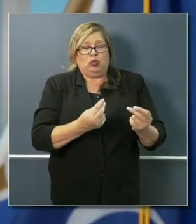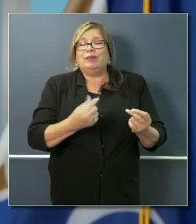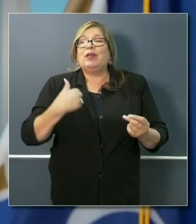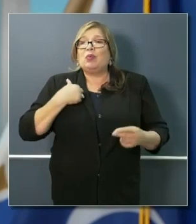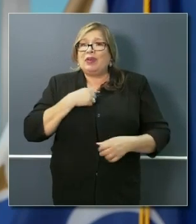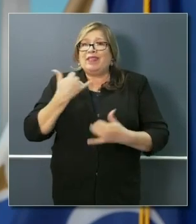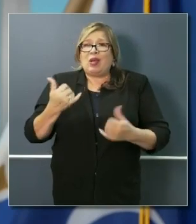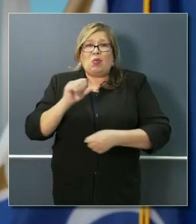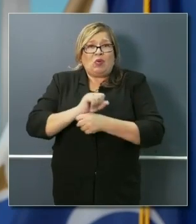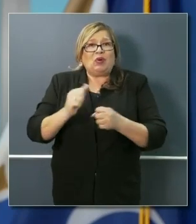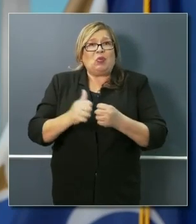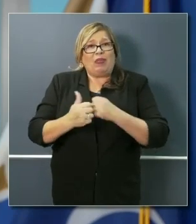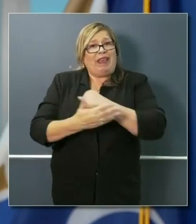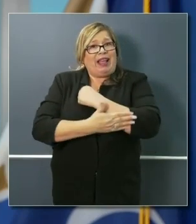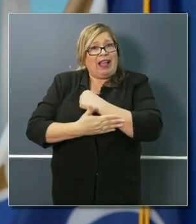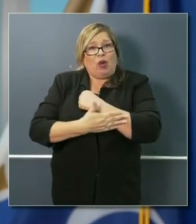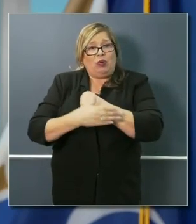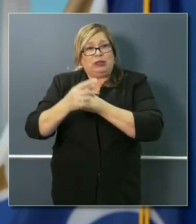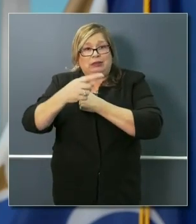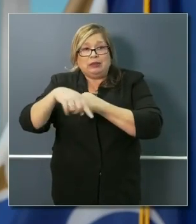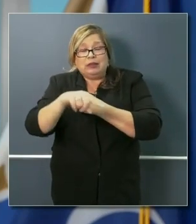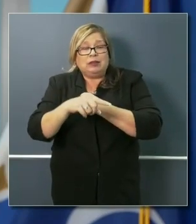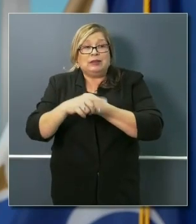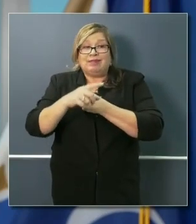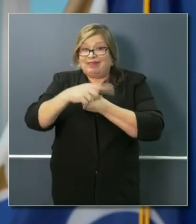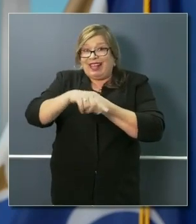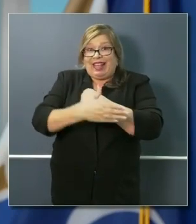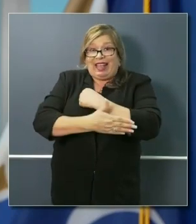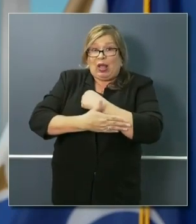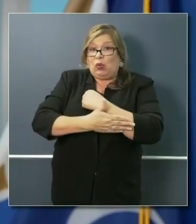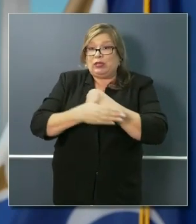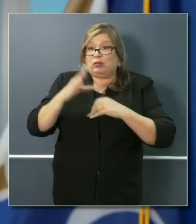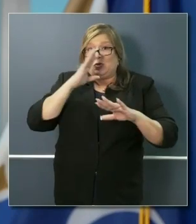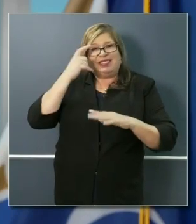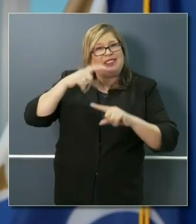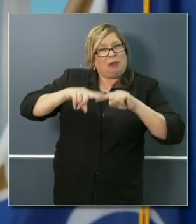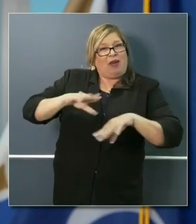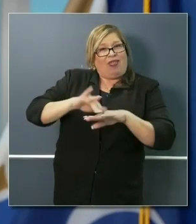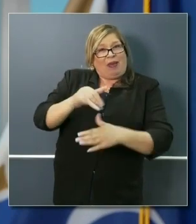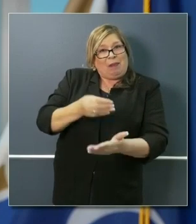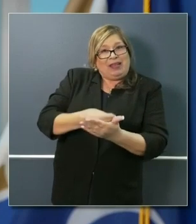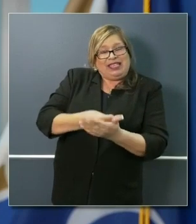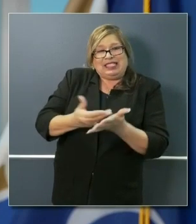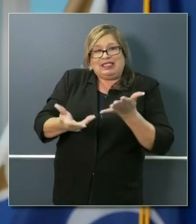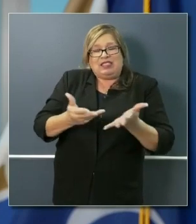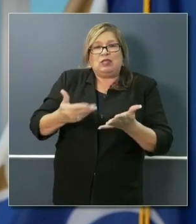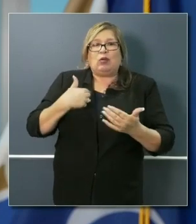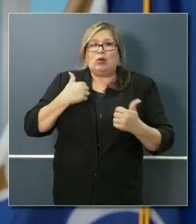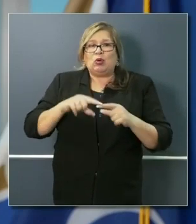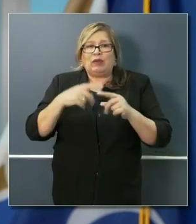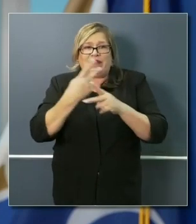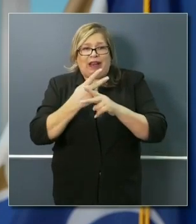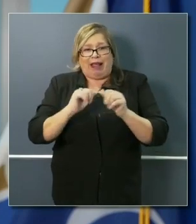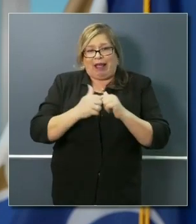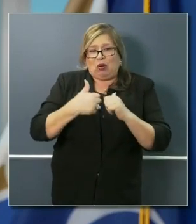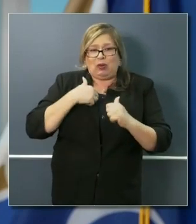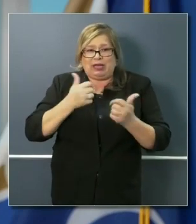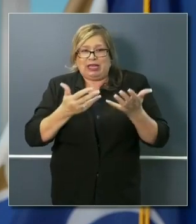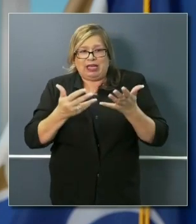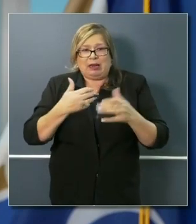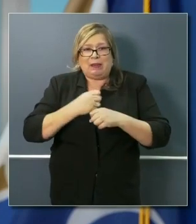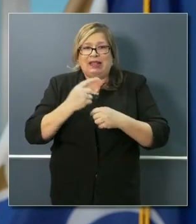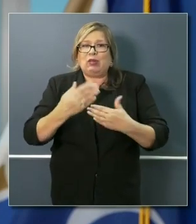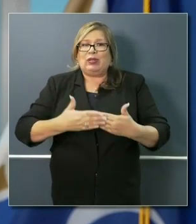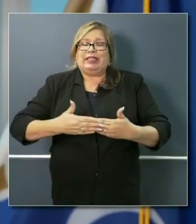counties, and they're very anxious, as I said, in this space, and we're seeing if there's ways to soften this. So